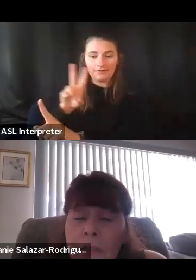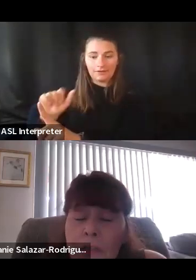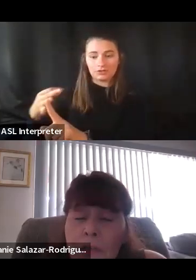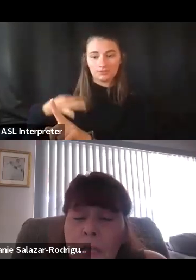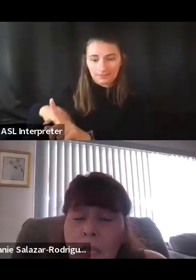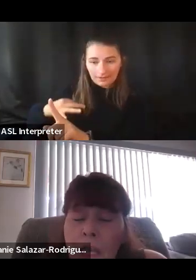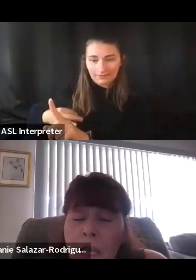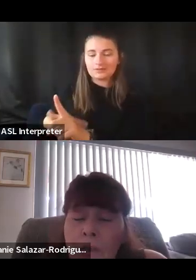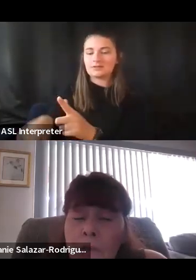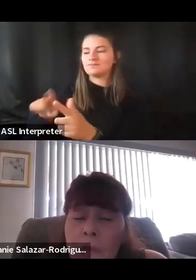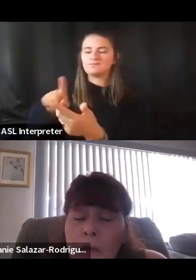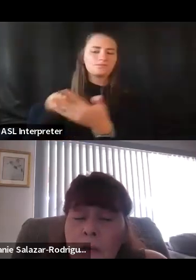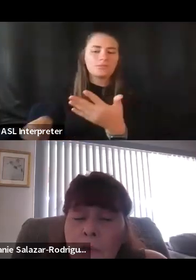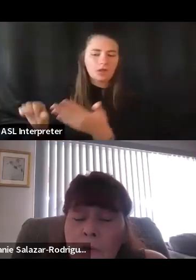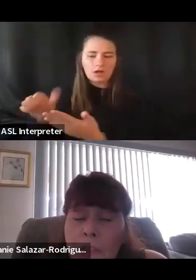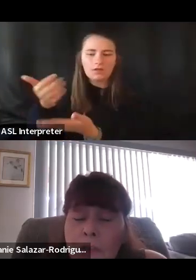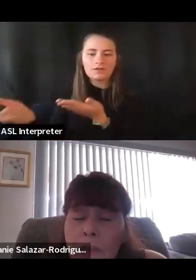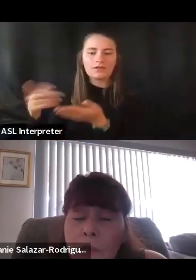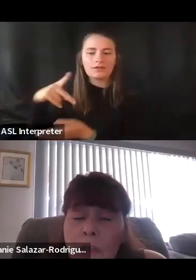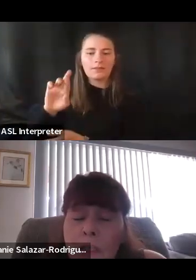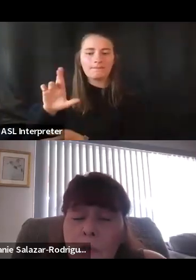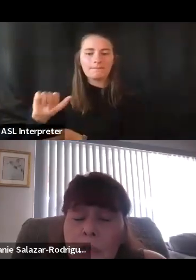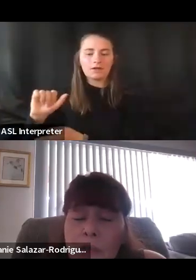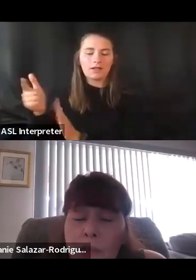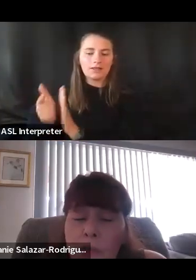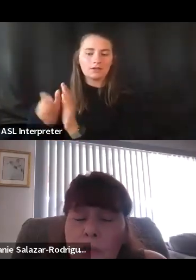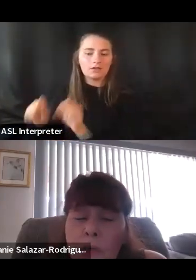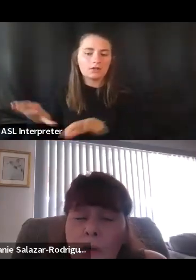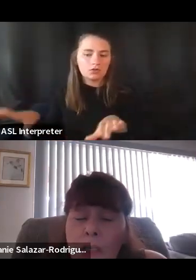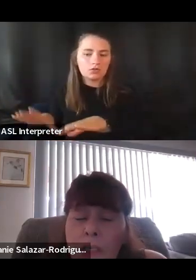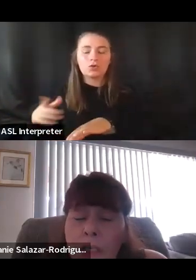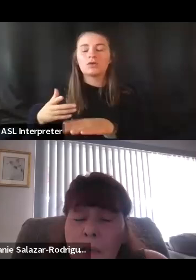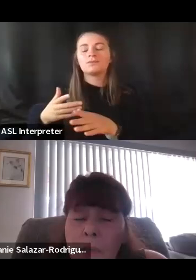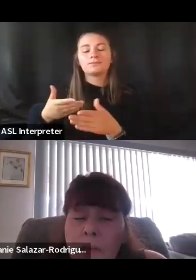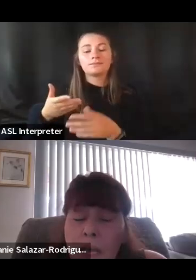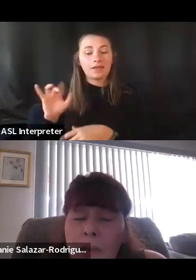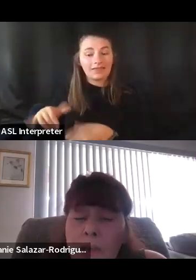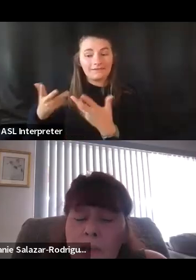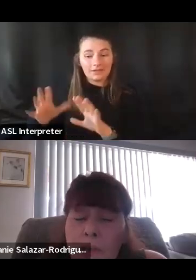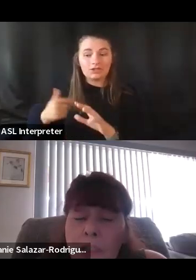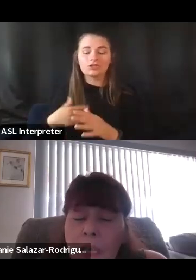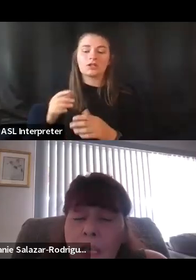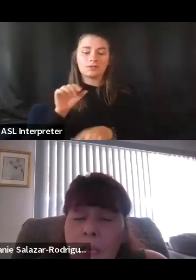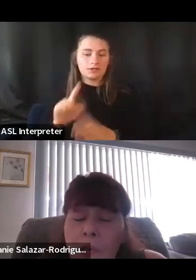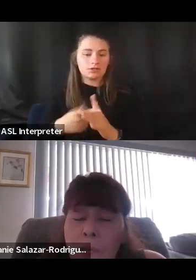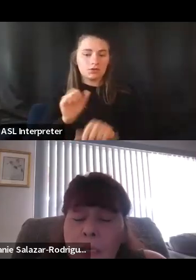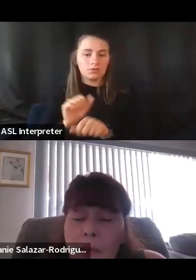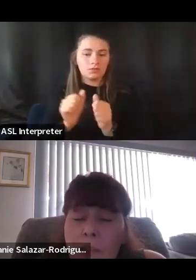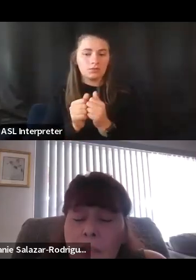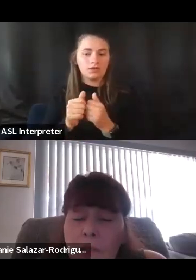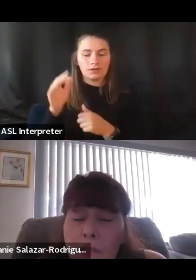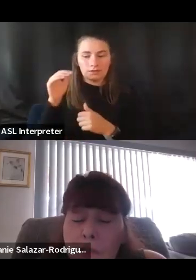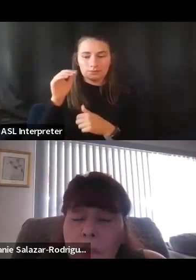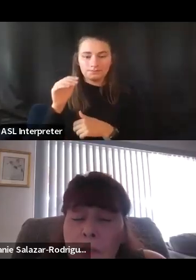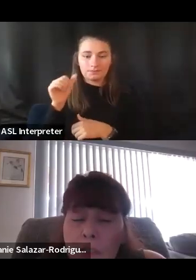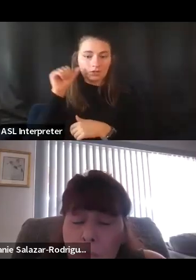are allowed to do. And from there, I moved into working with adults with chronic mental health issues. And with many of